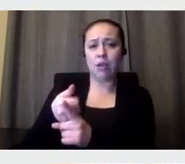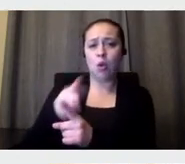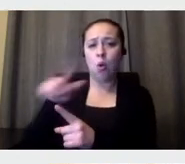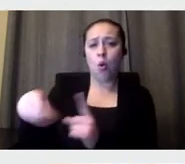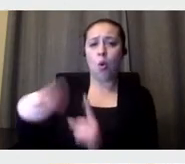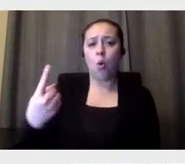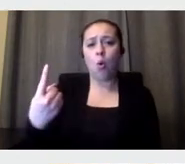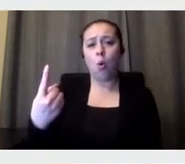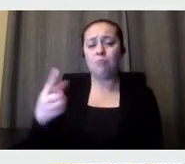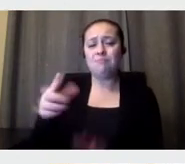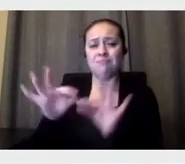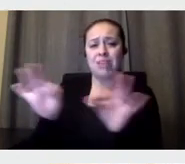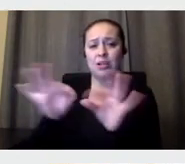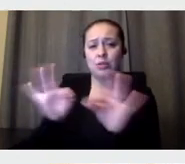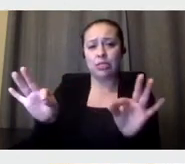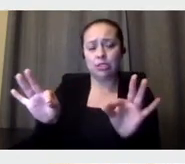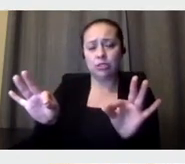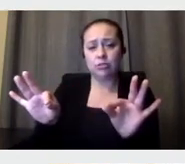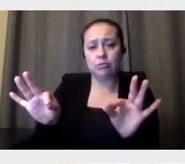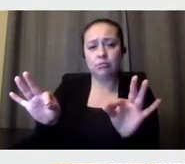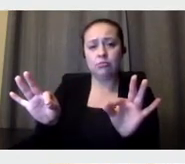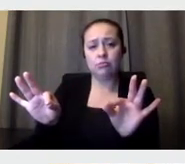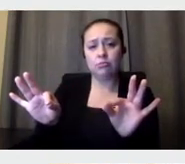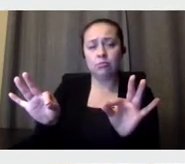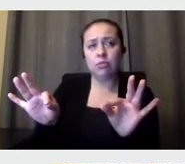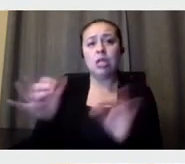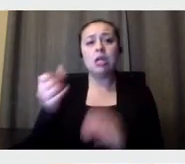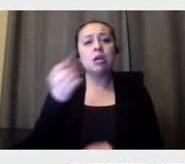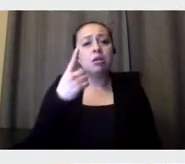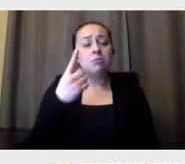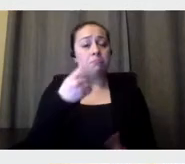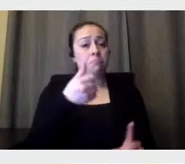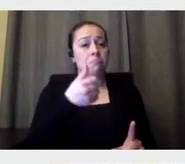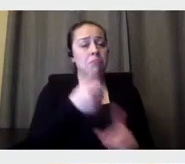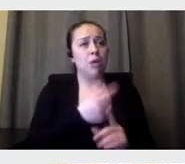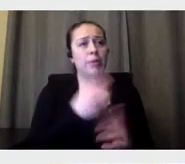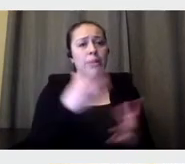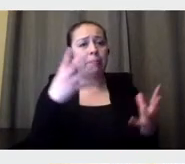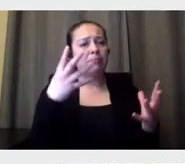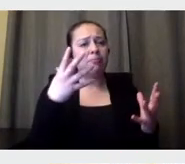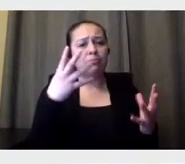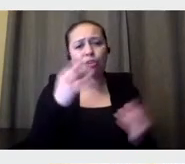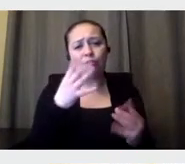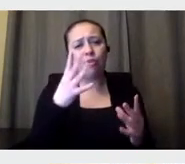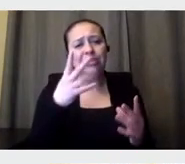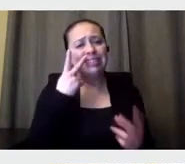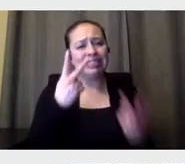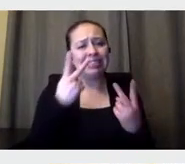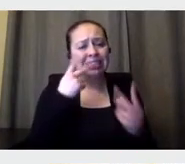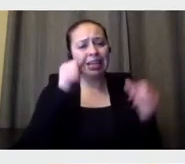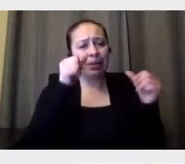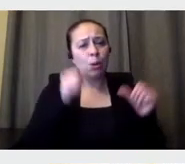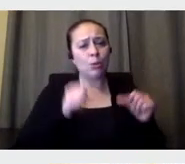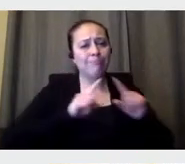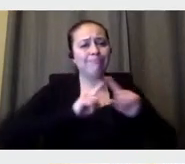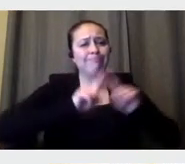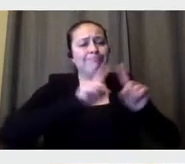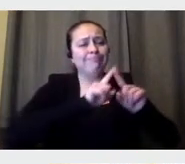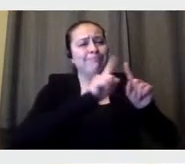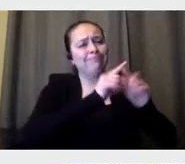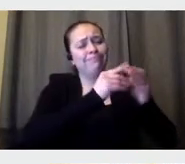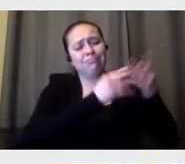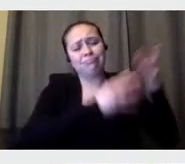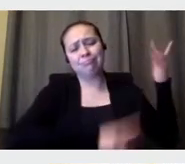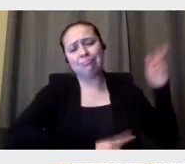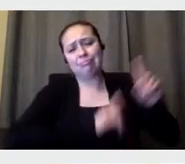in English. And it would be lovely to see all posters in all different languages. Yeah. Well, that's something that, okay. You know, something, that's